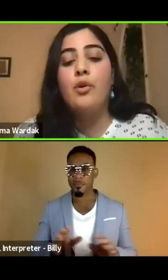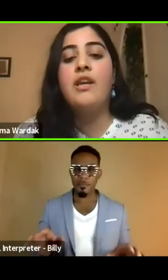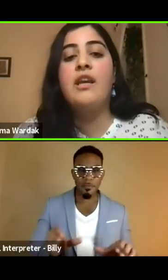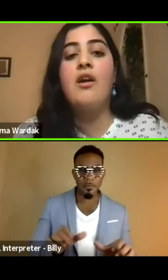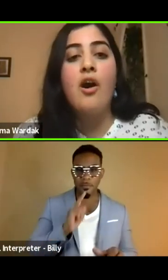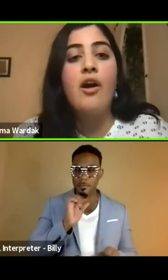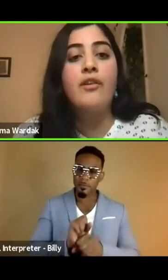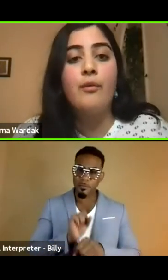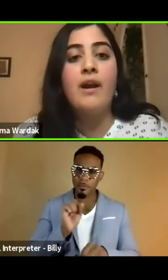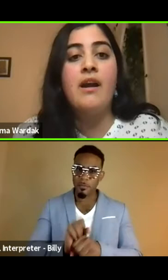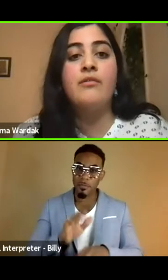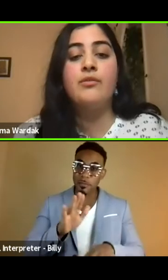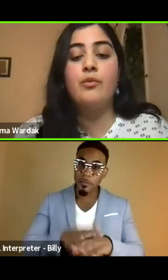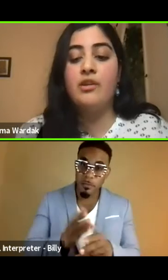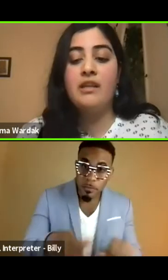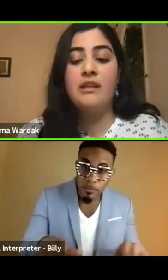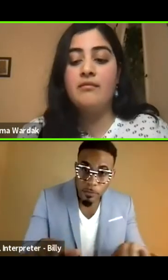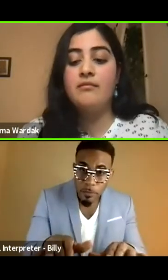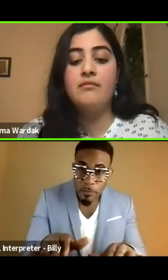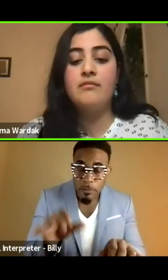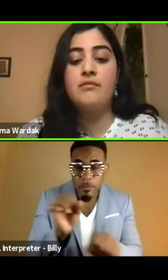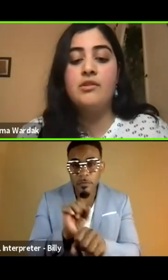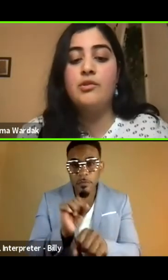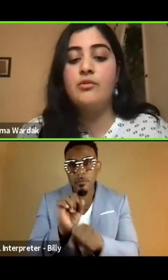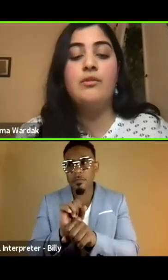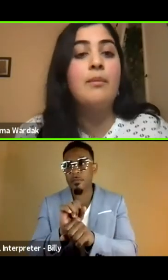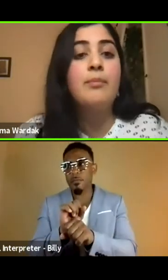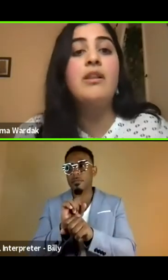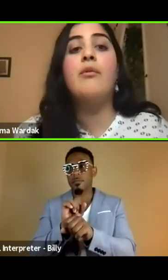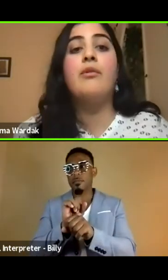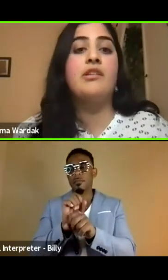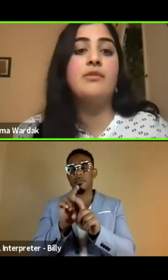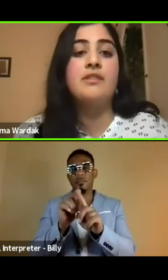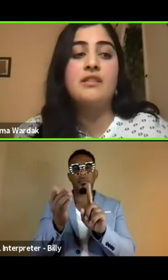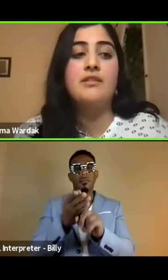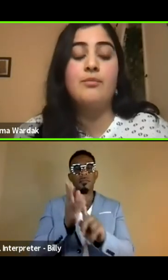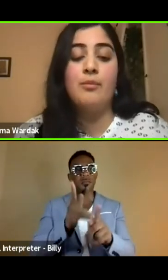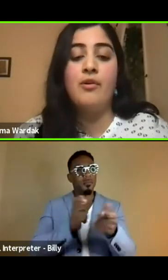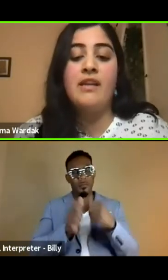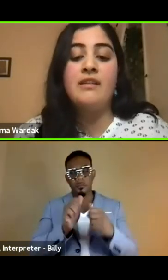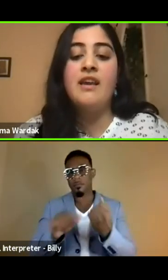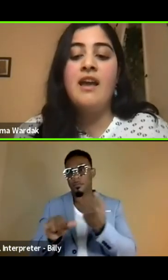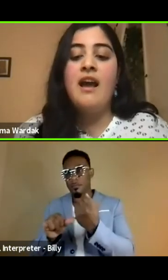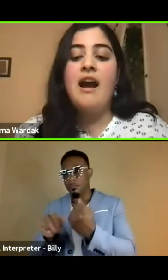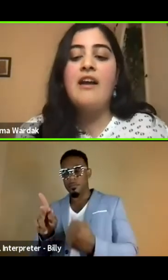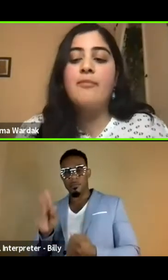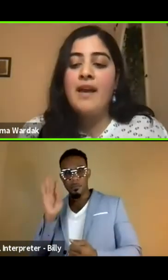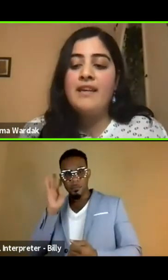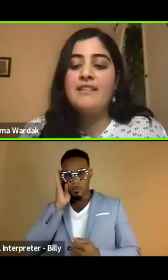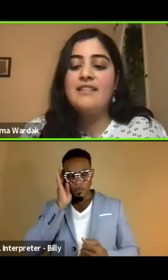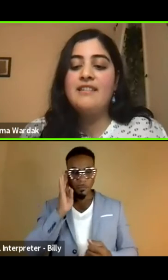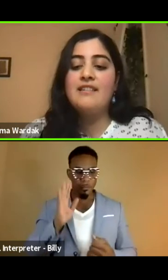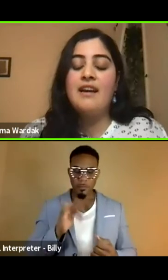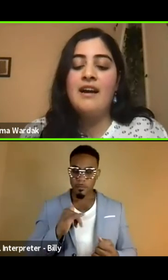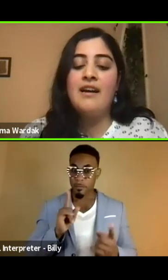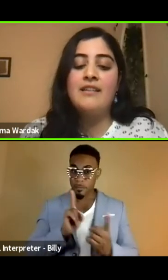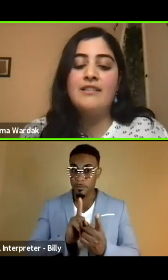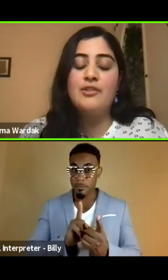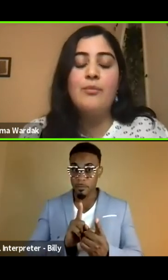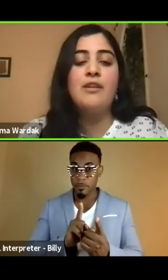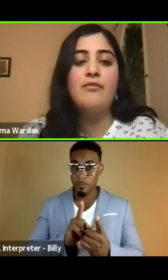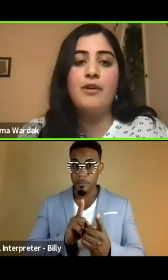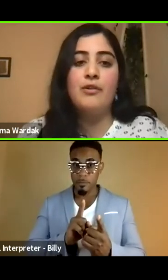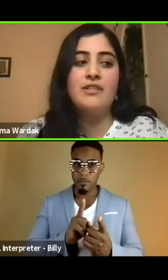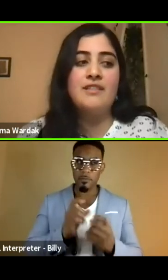who are working on the ground, working to get people out, working to assist people. And I've met, uh,